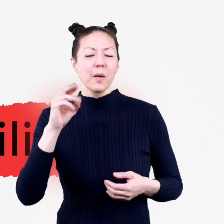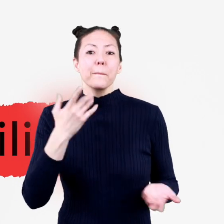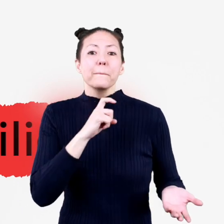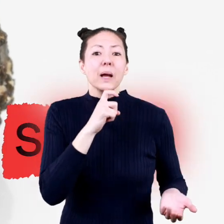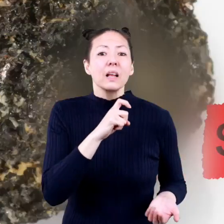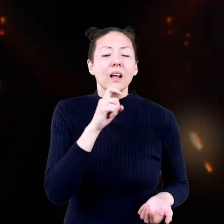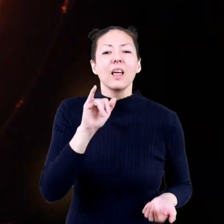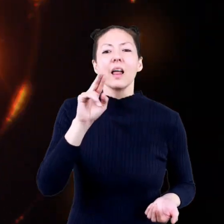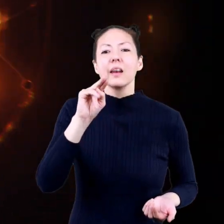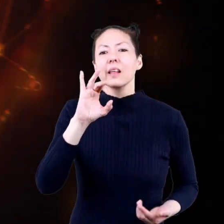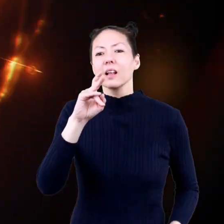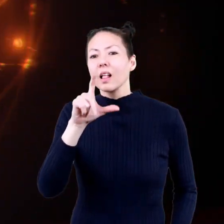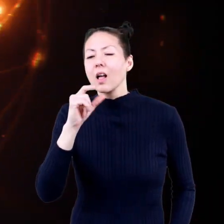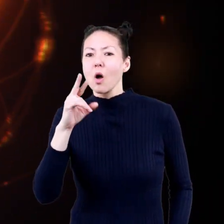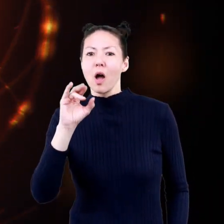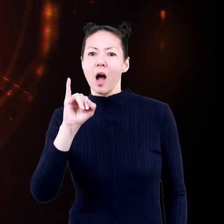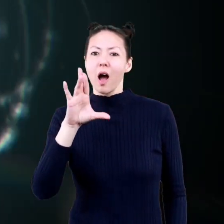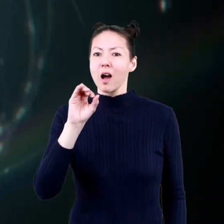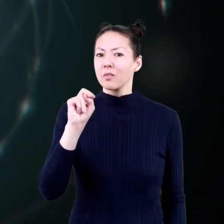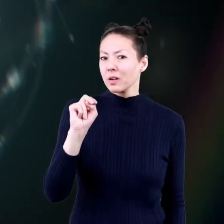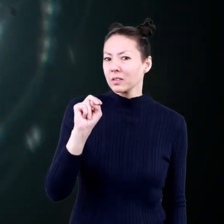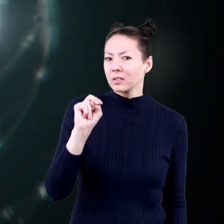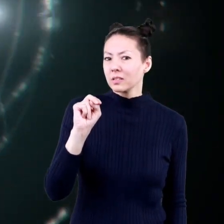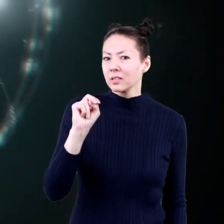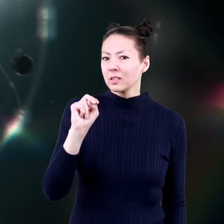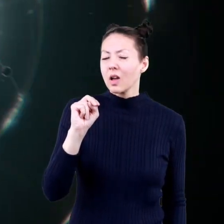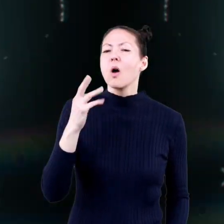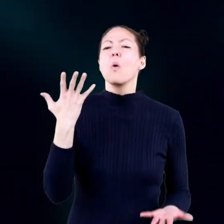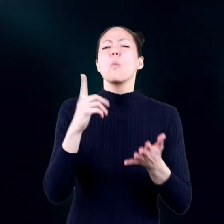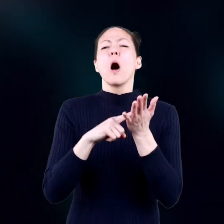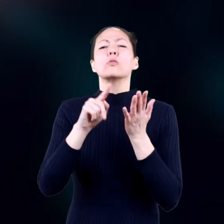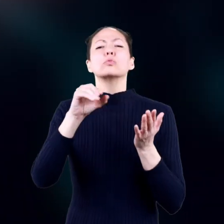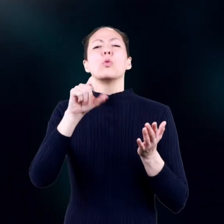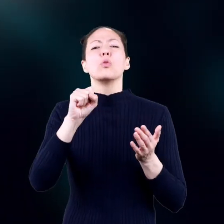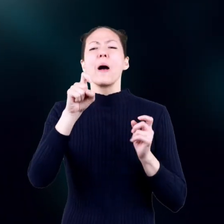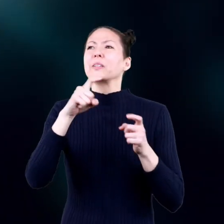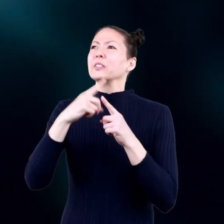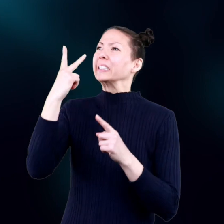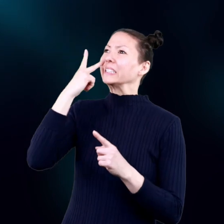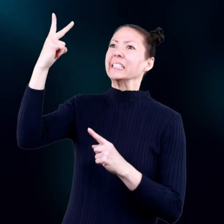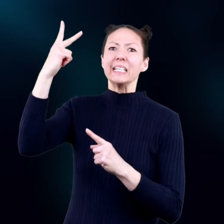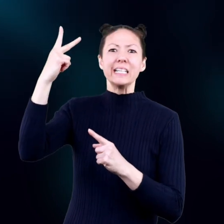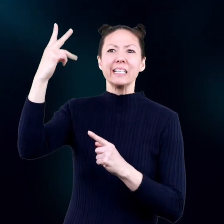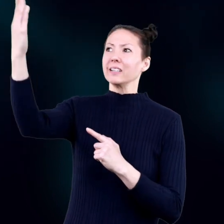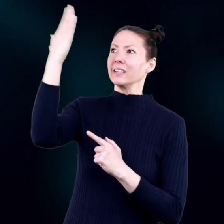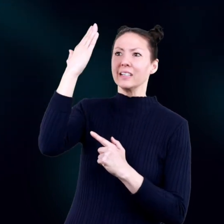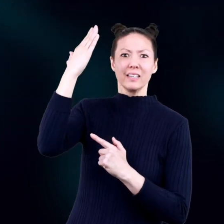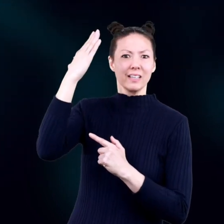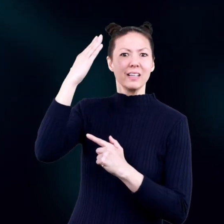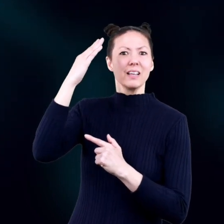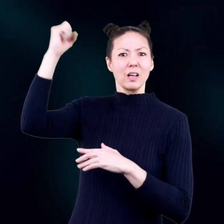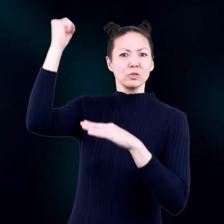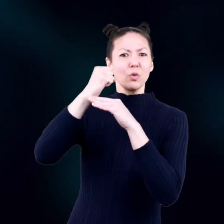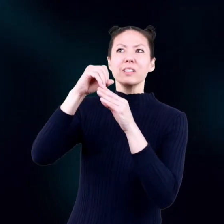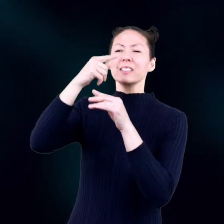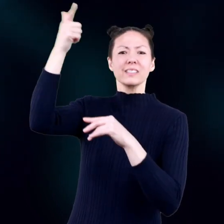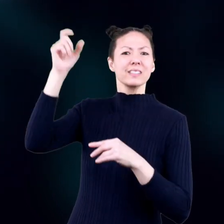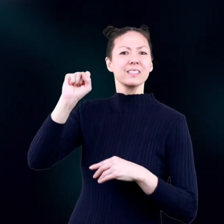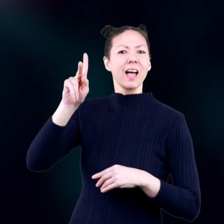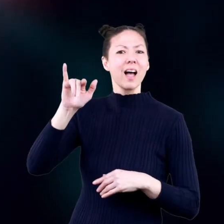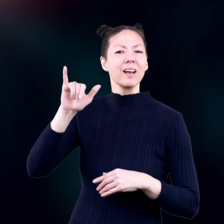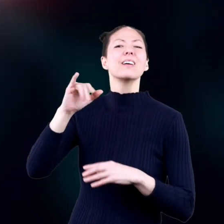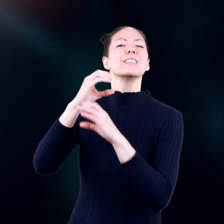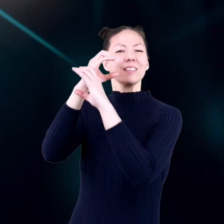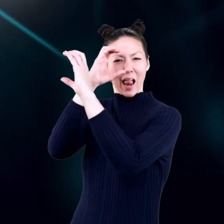silicon, or metals like nickel or iron. What tool do you need to be able to see most asteroids in the sky?